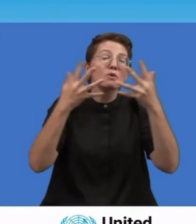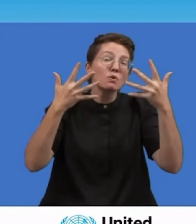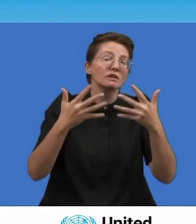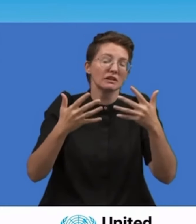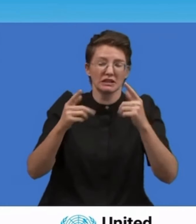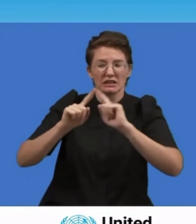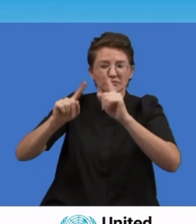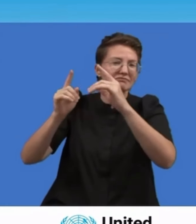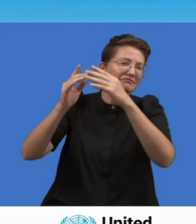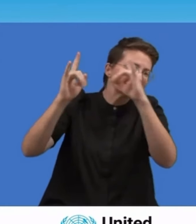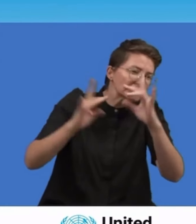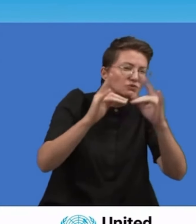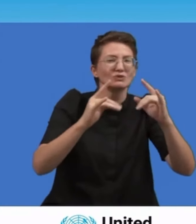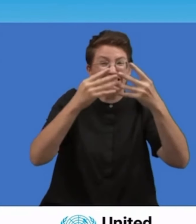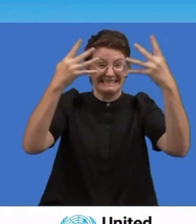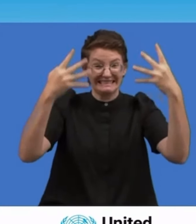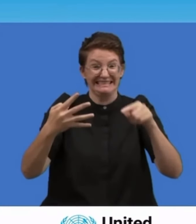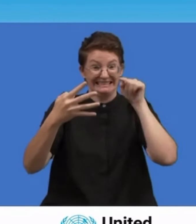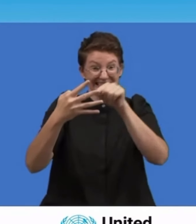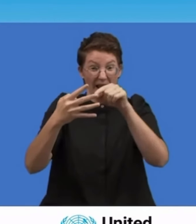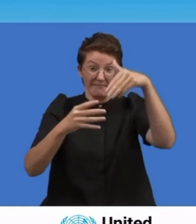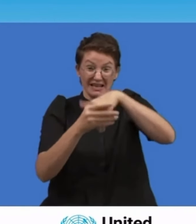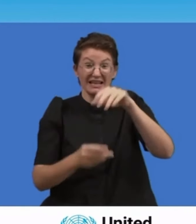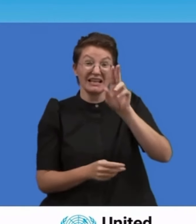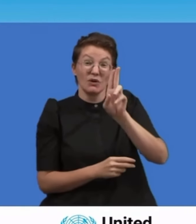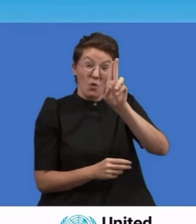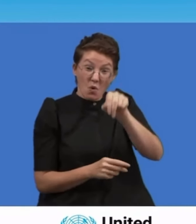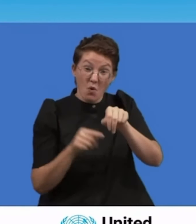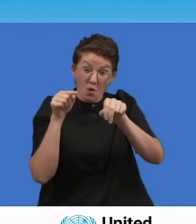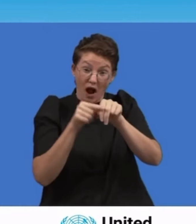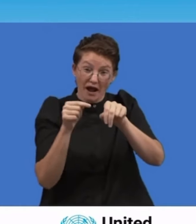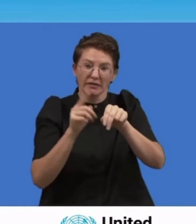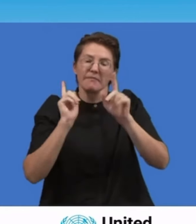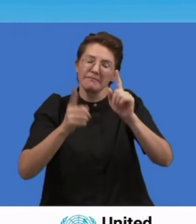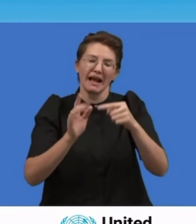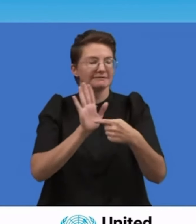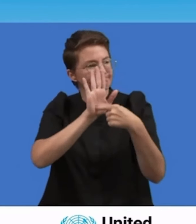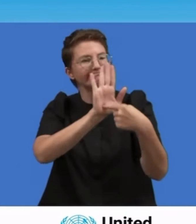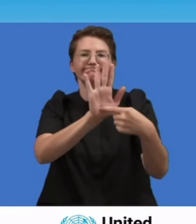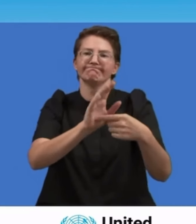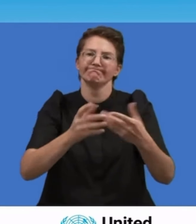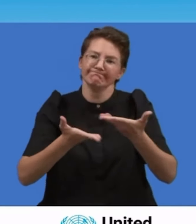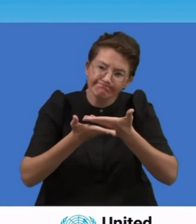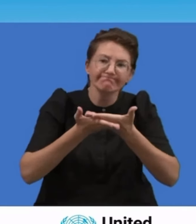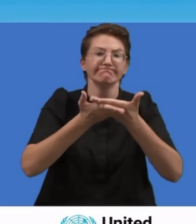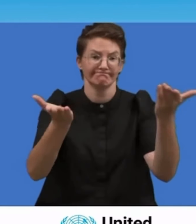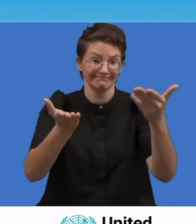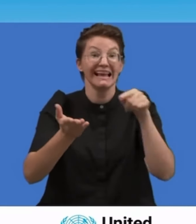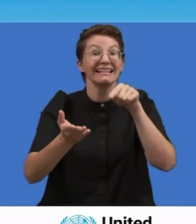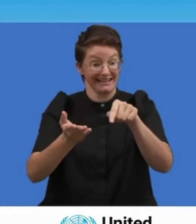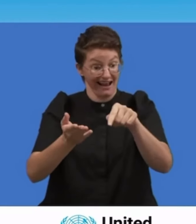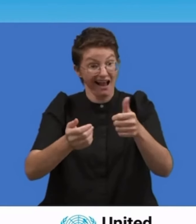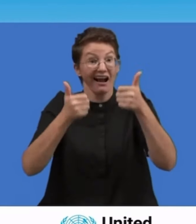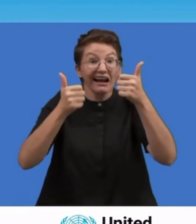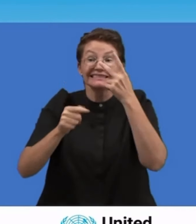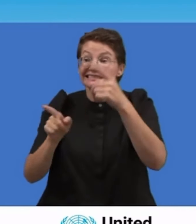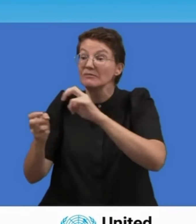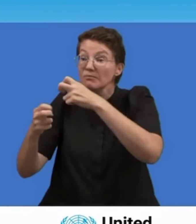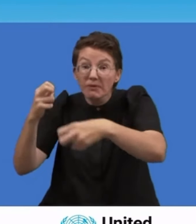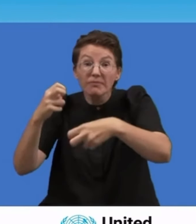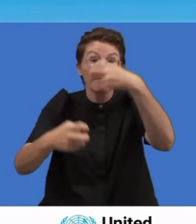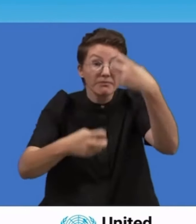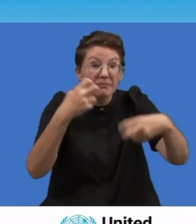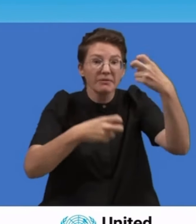grossly underrepresented. We cannot speak of multilateralism when the structures of global governance